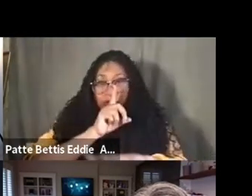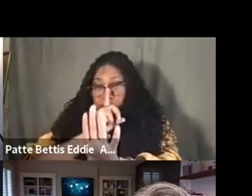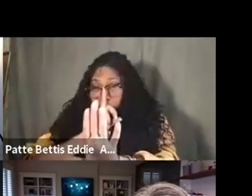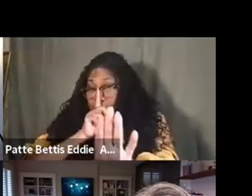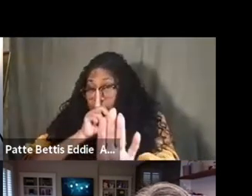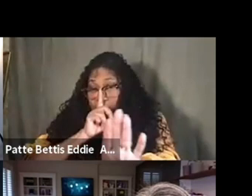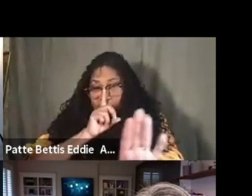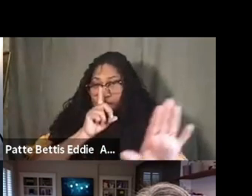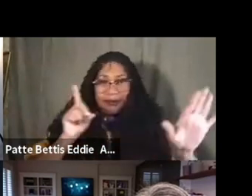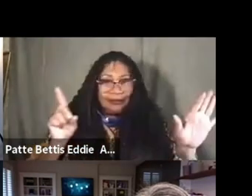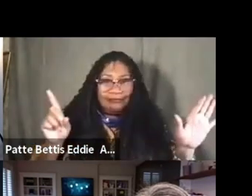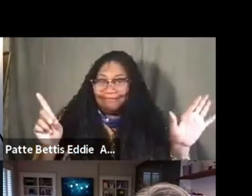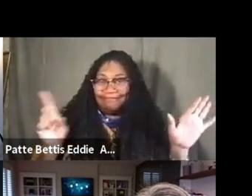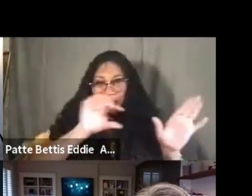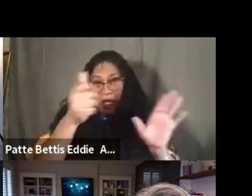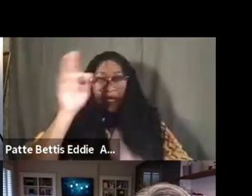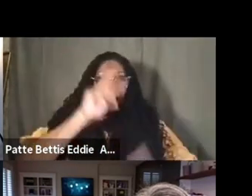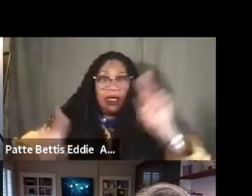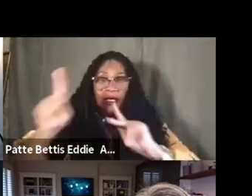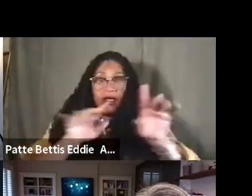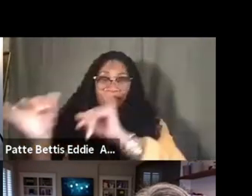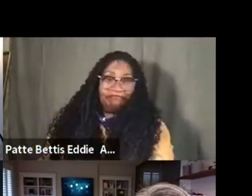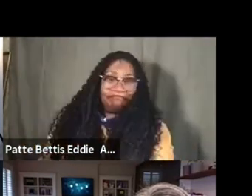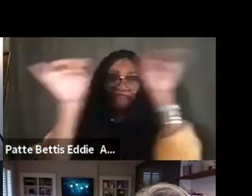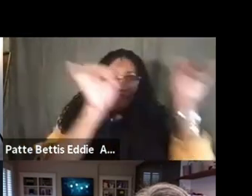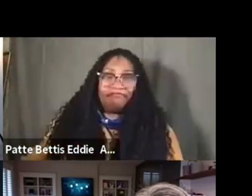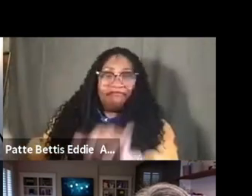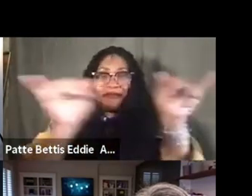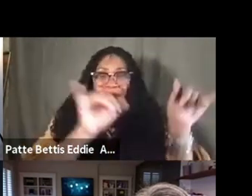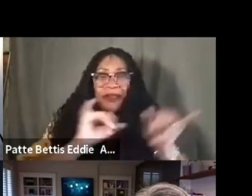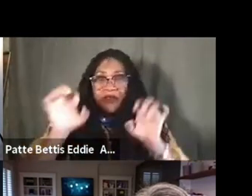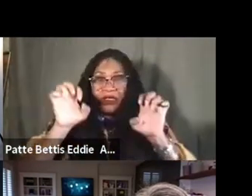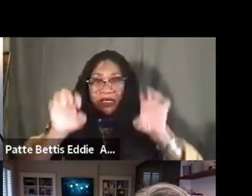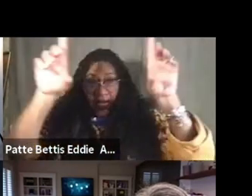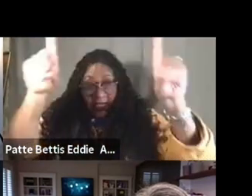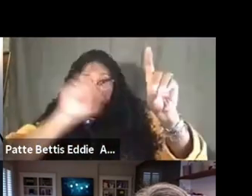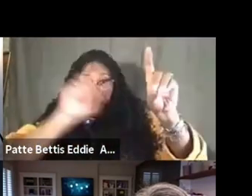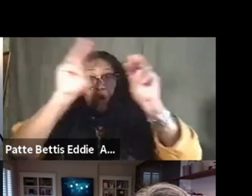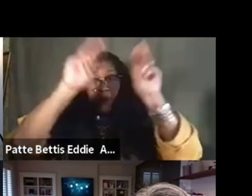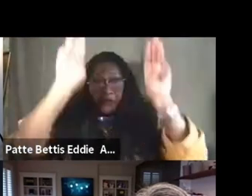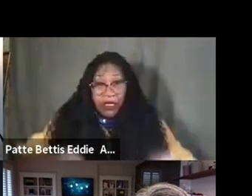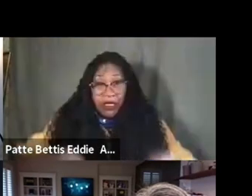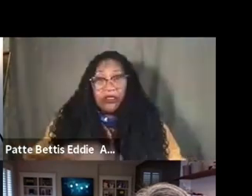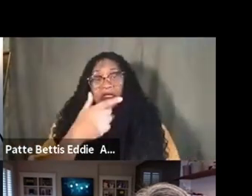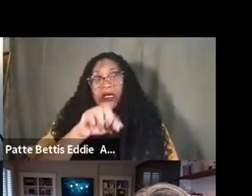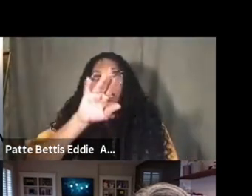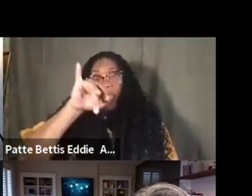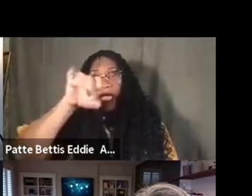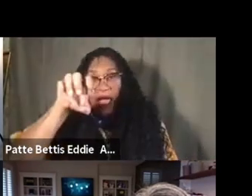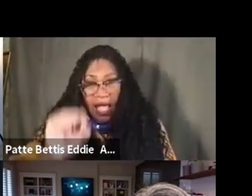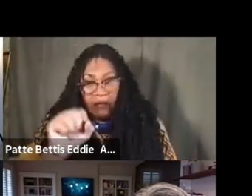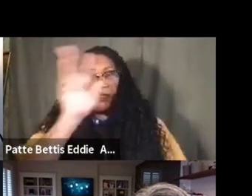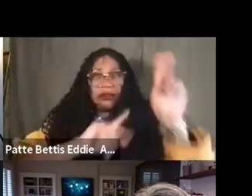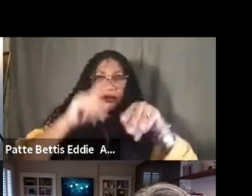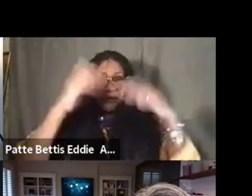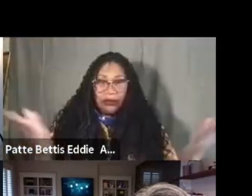sure, you know, our, our other colleagues, you know, who are doing this work, whether it's an academia or, or museums, you know, or galleries, you know, for the artists who are here, you